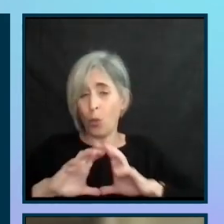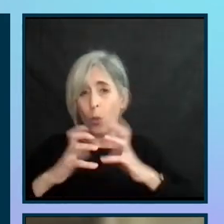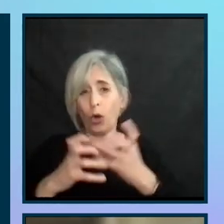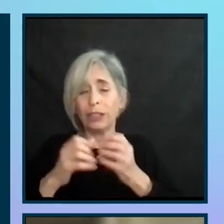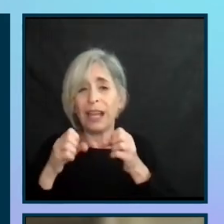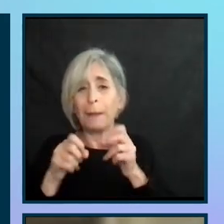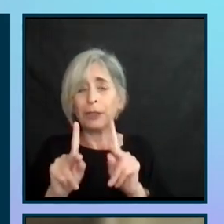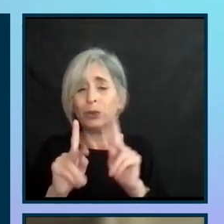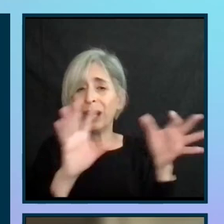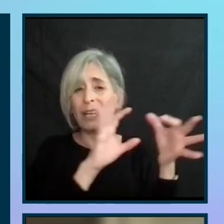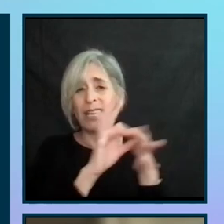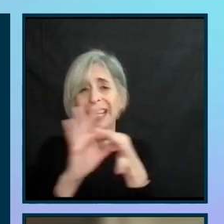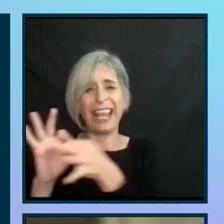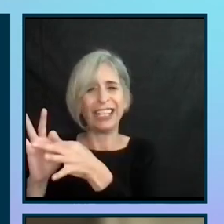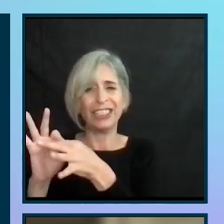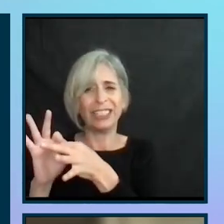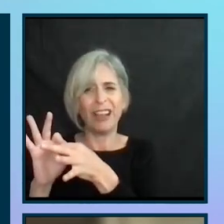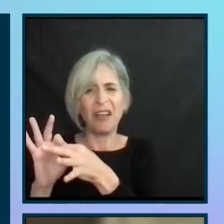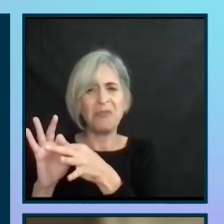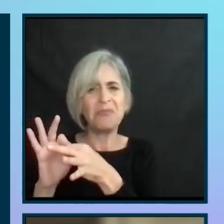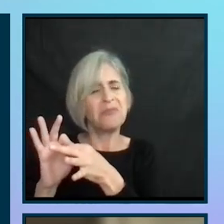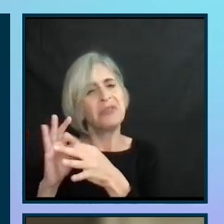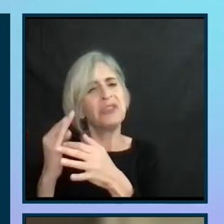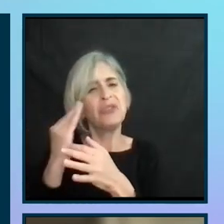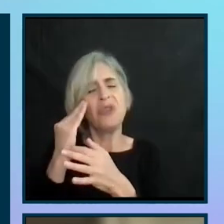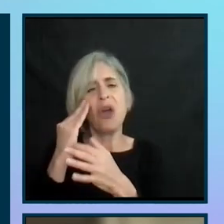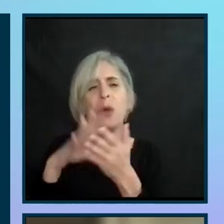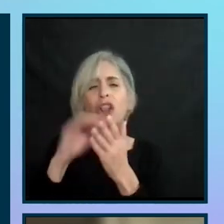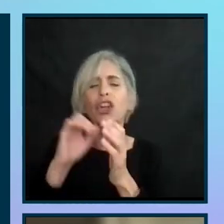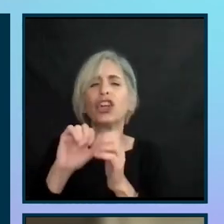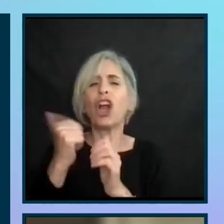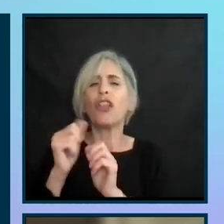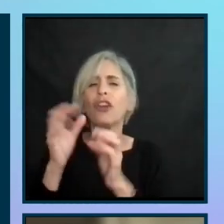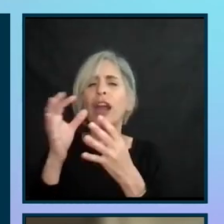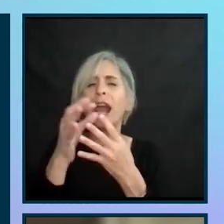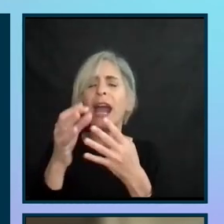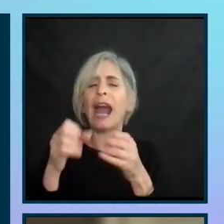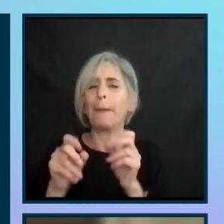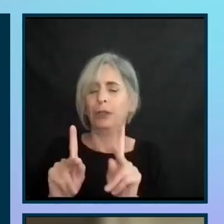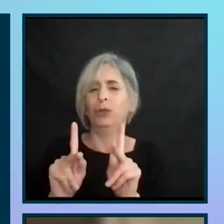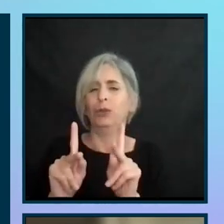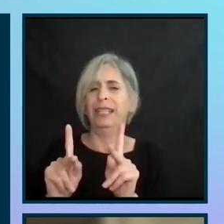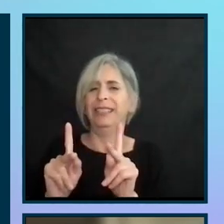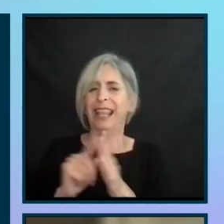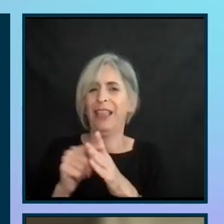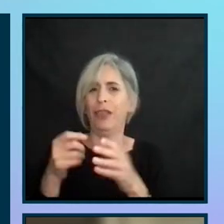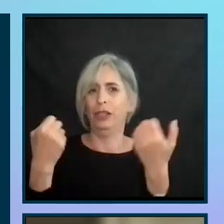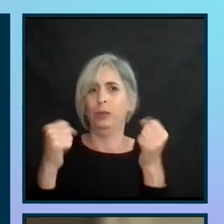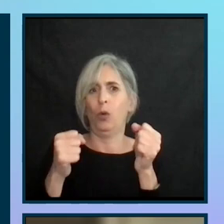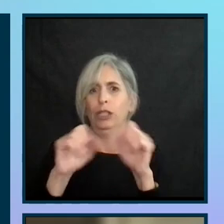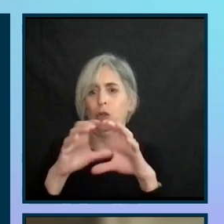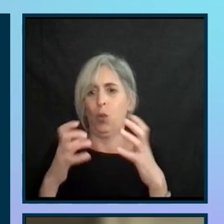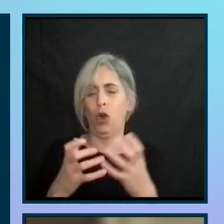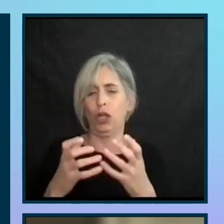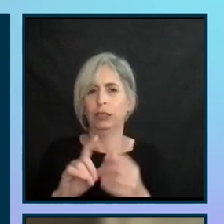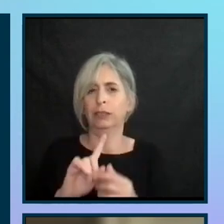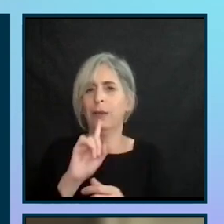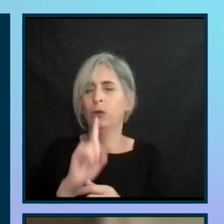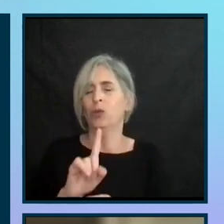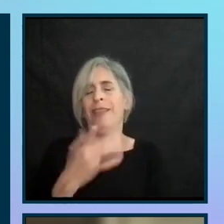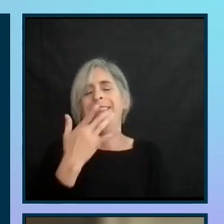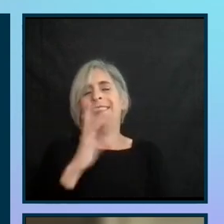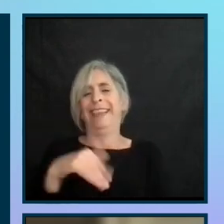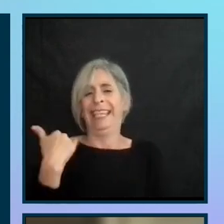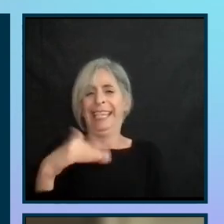and connections to find out what opportunities there are in the sports world, which I think is a really hard thing to navigate. So I was very lucky